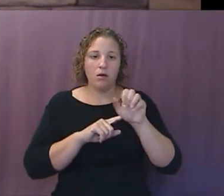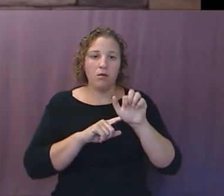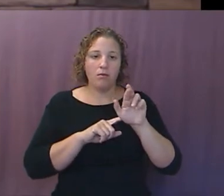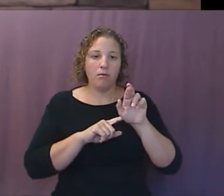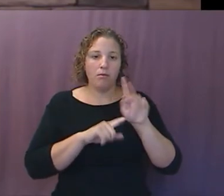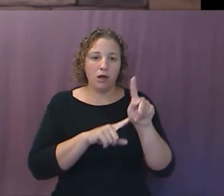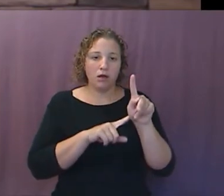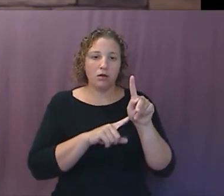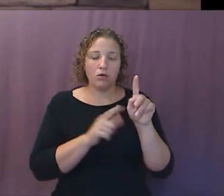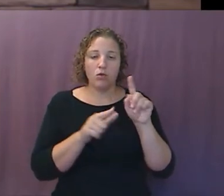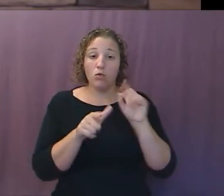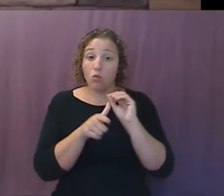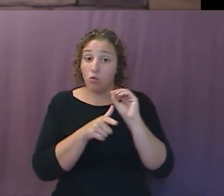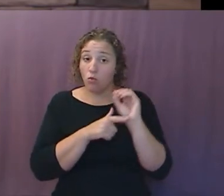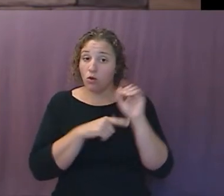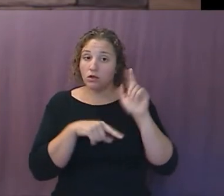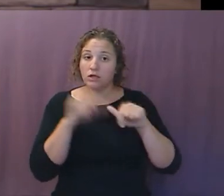sell.